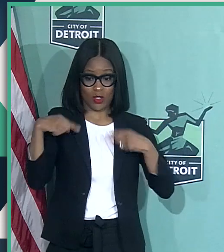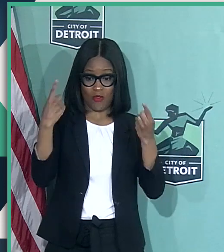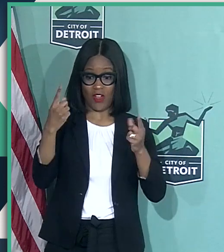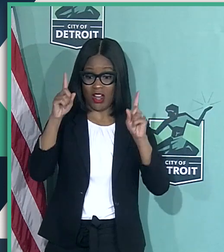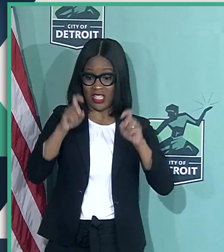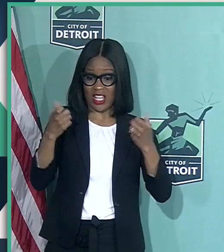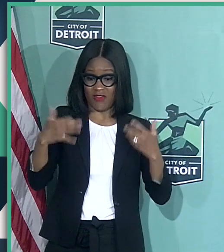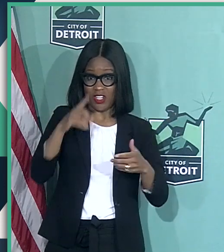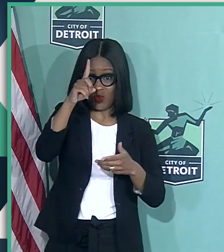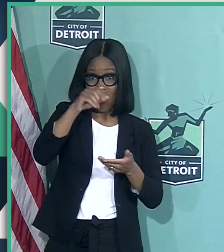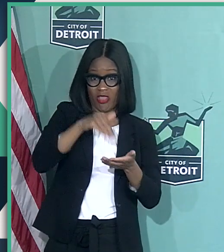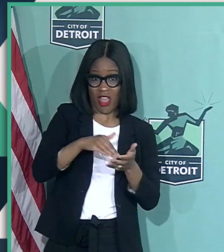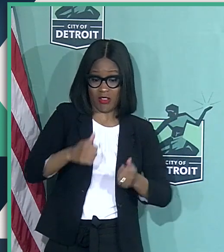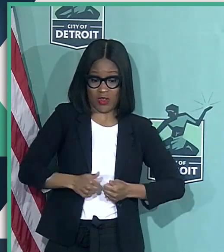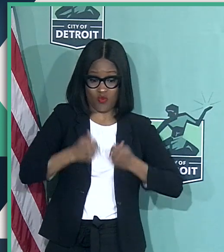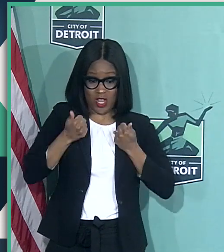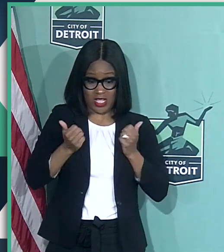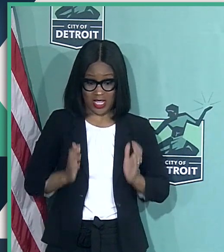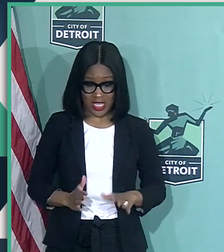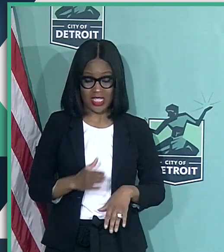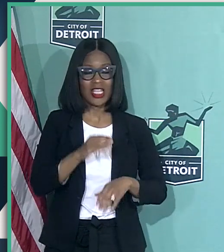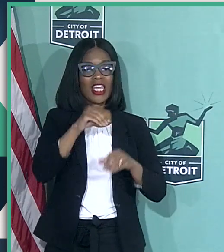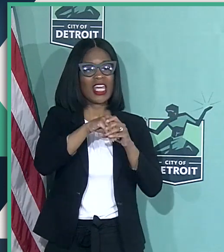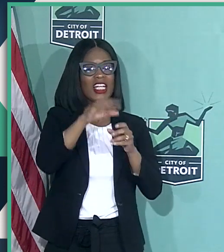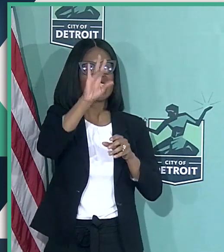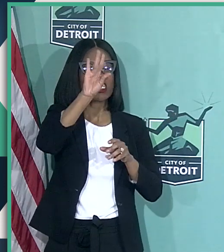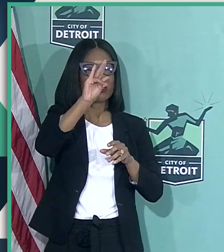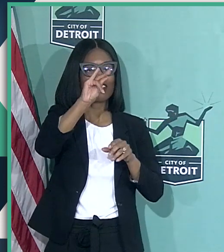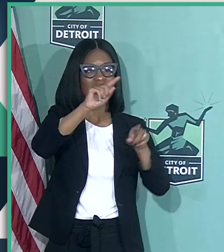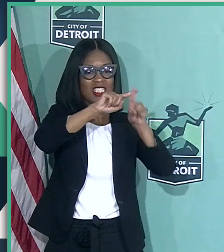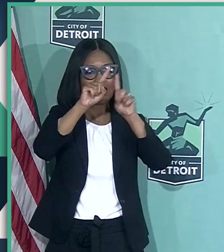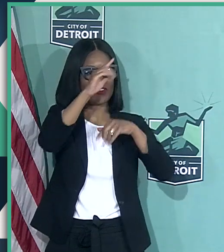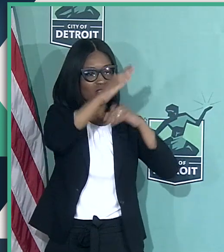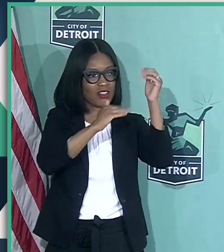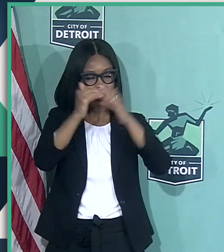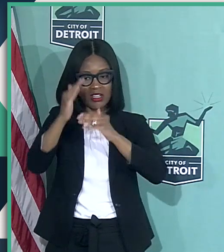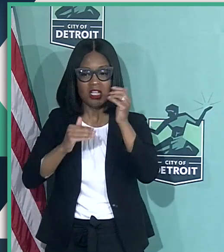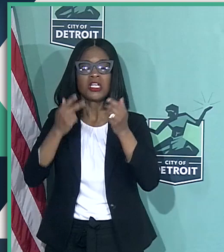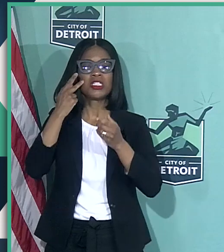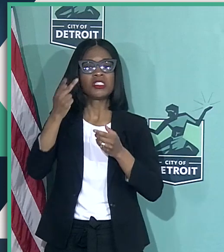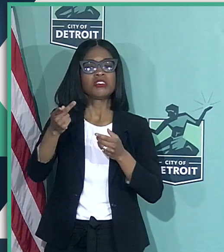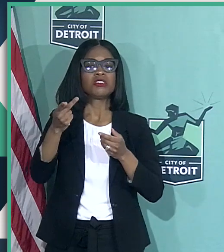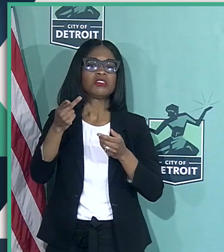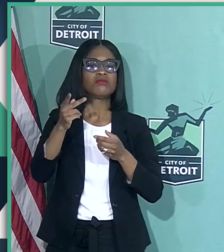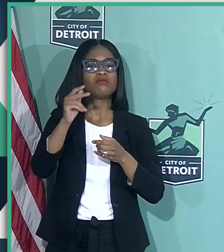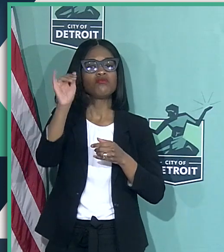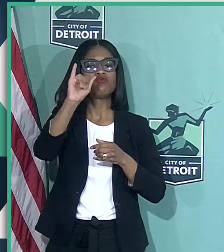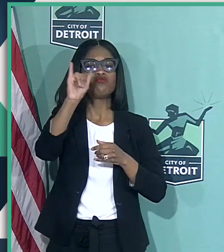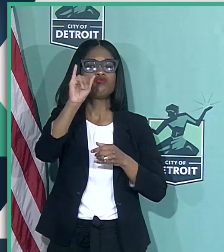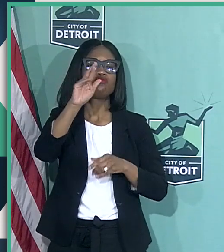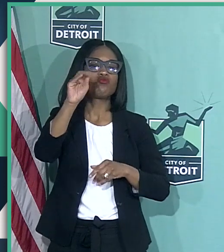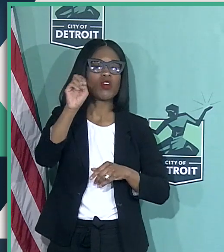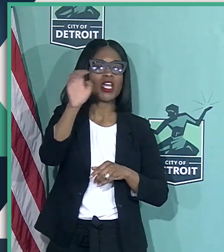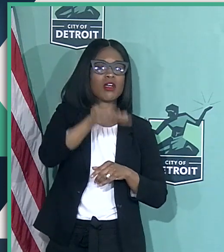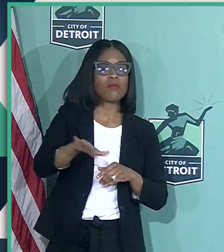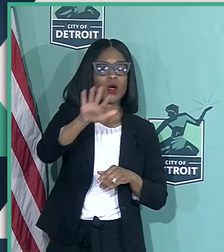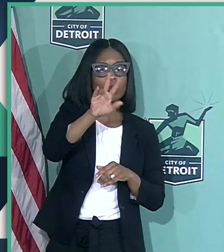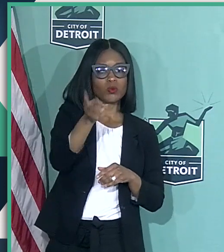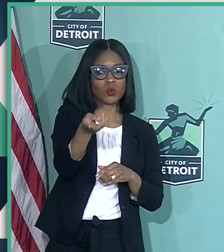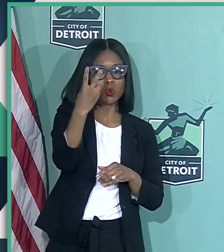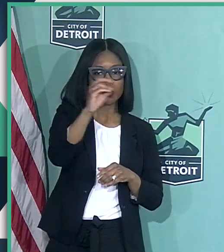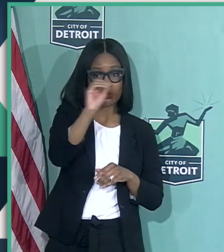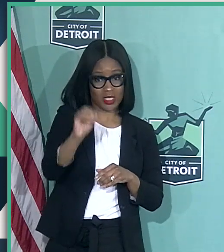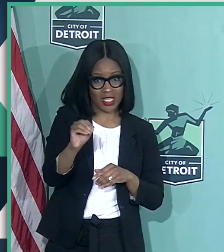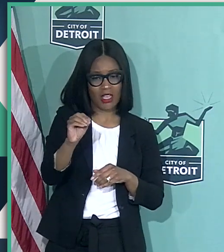,000 residents in about 17 facilities, and we're still seeing an infection rate of about 2%. Now, testing